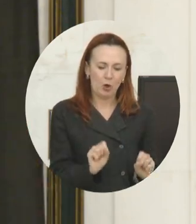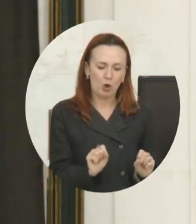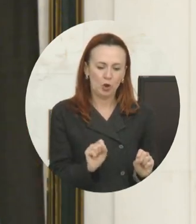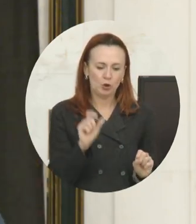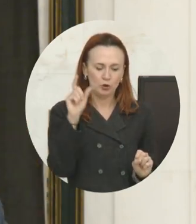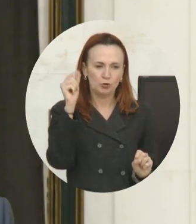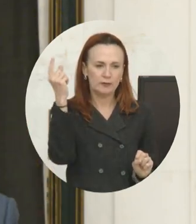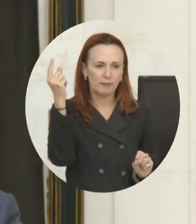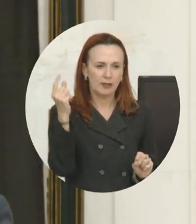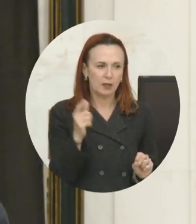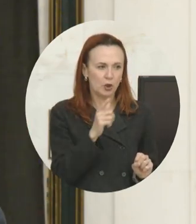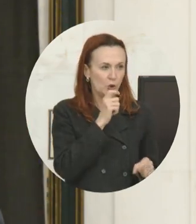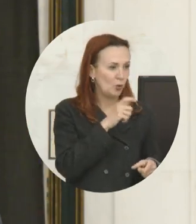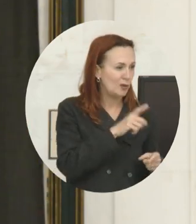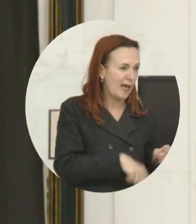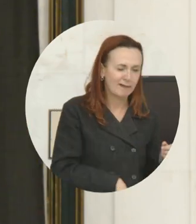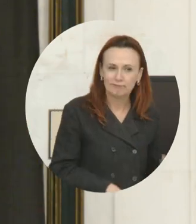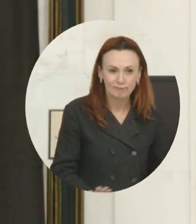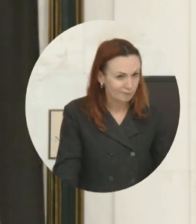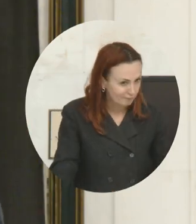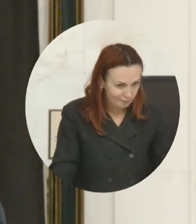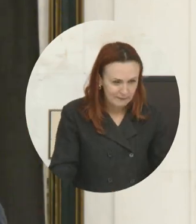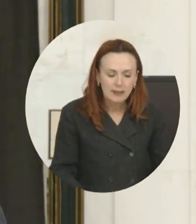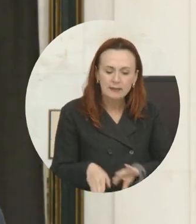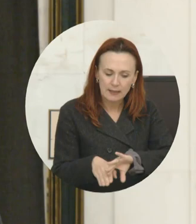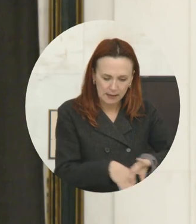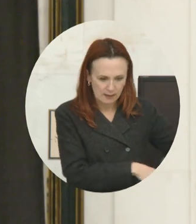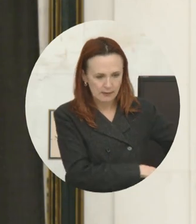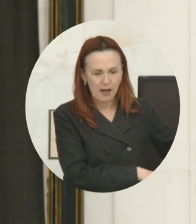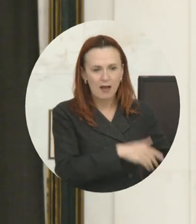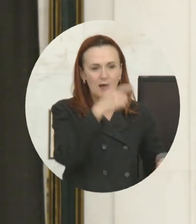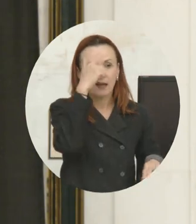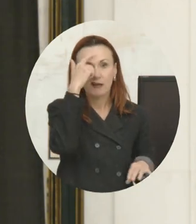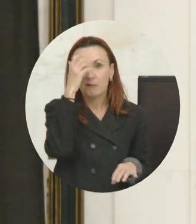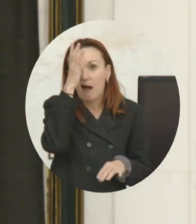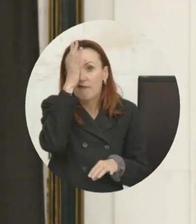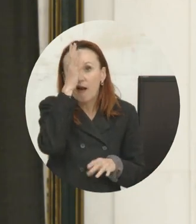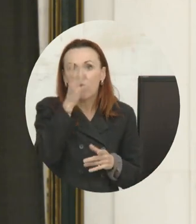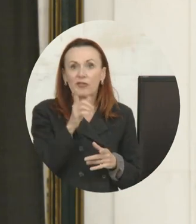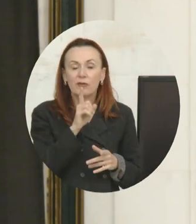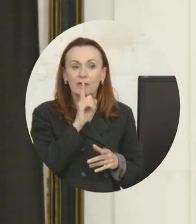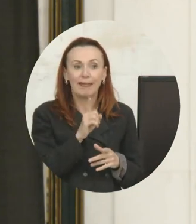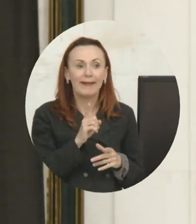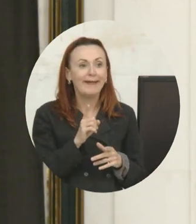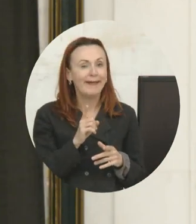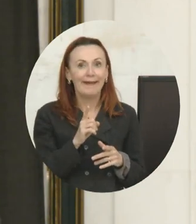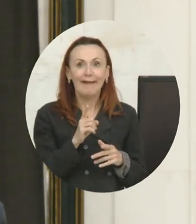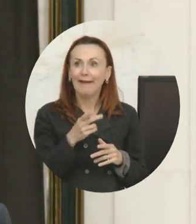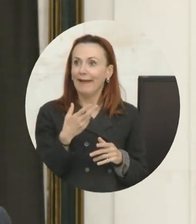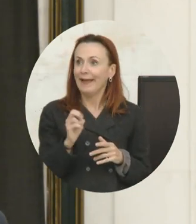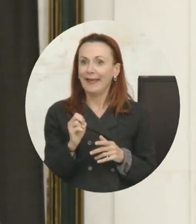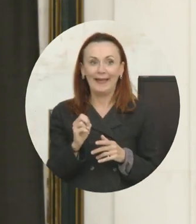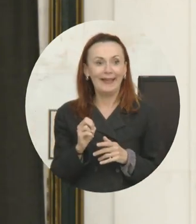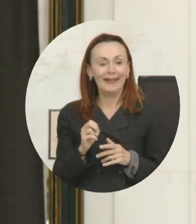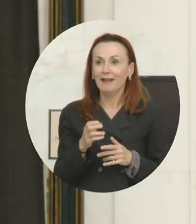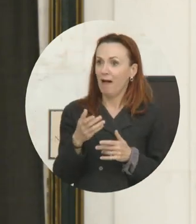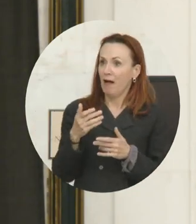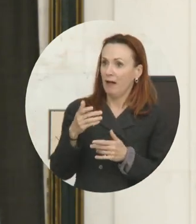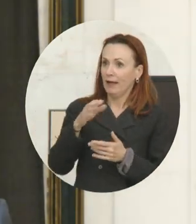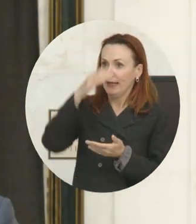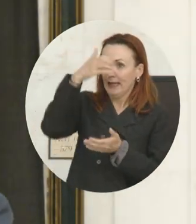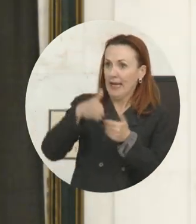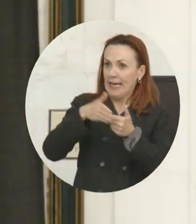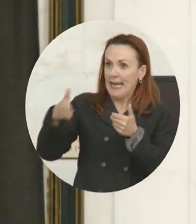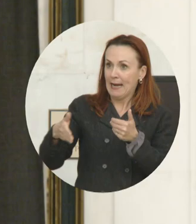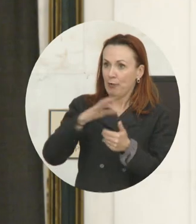who is not able to do something. And my dad demonstrated that because, in a way, they were even after that, right? And so the joke was my dad